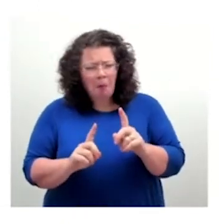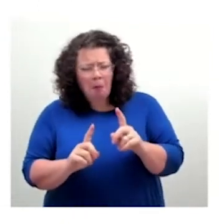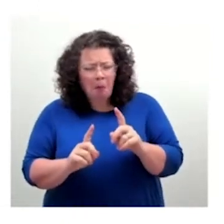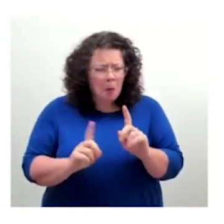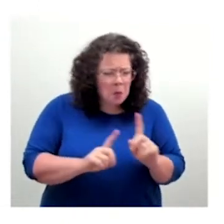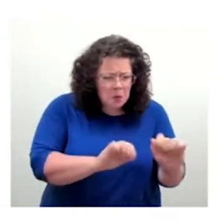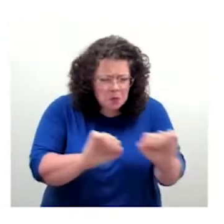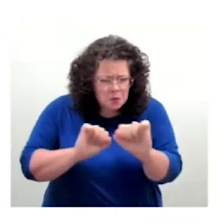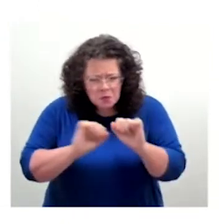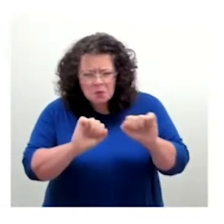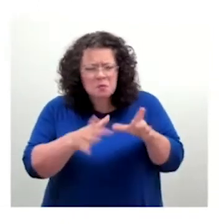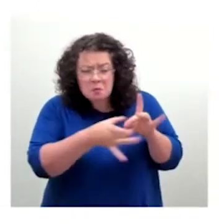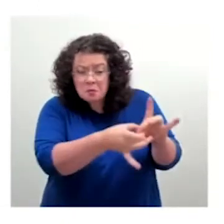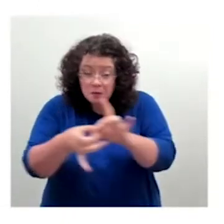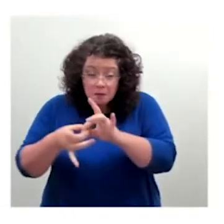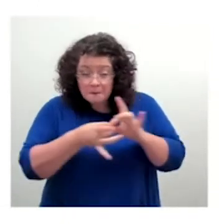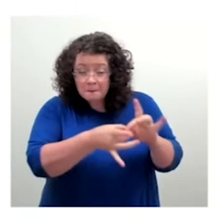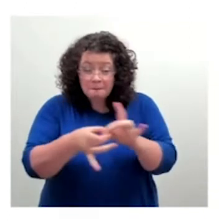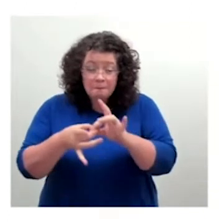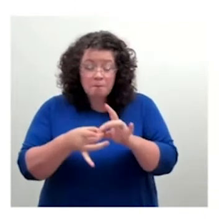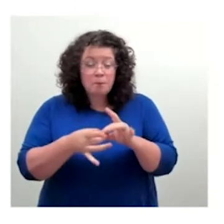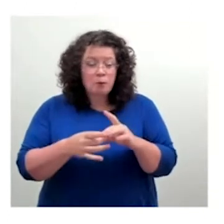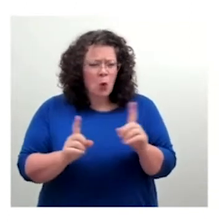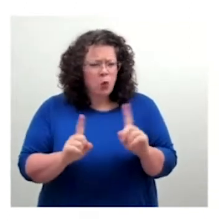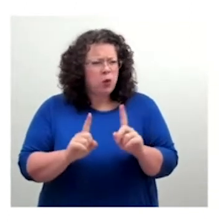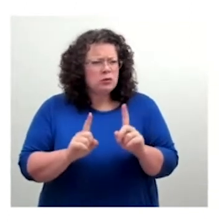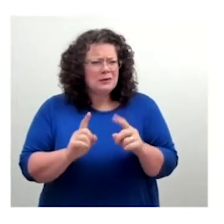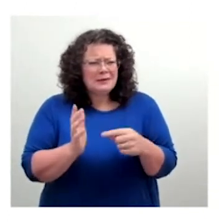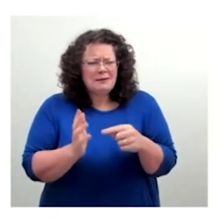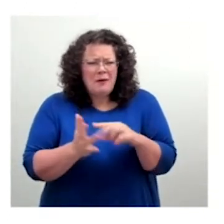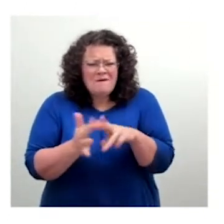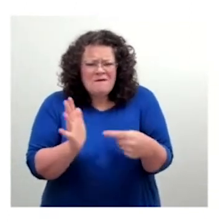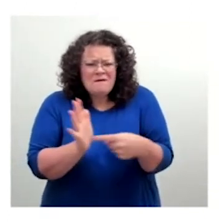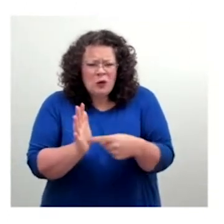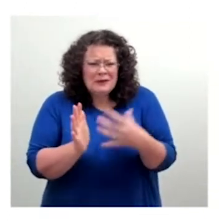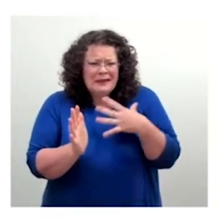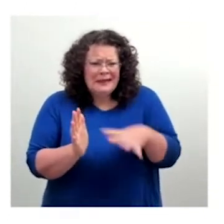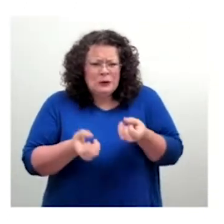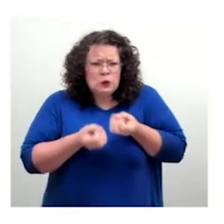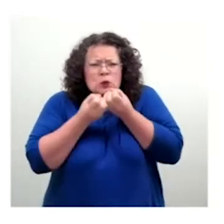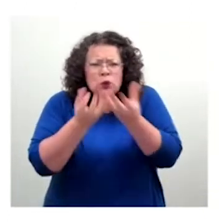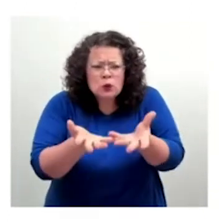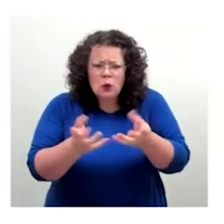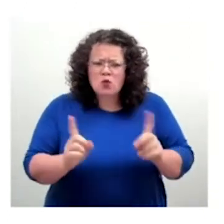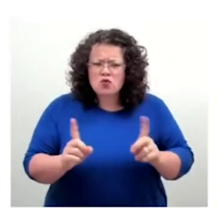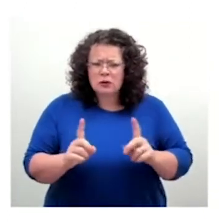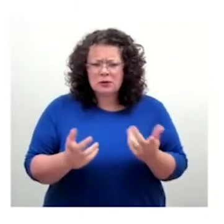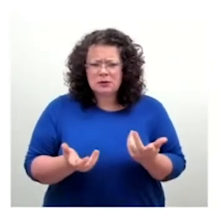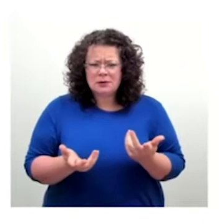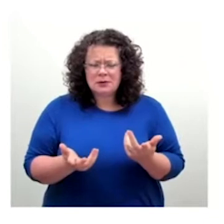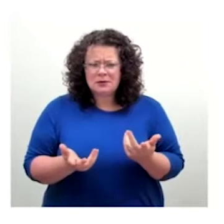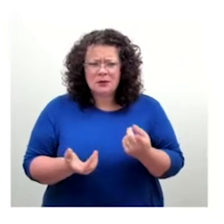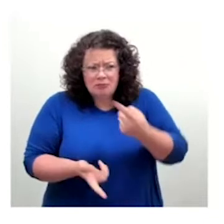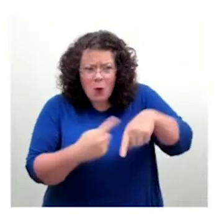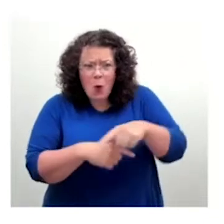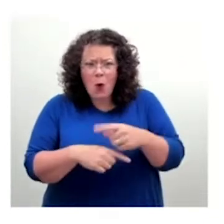the same words, we all use the same language, we actually understand each other. Because if I say to you, oh, this typeface feels warm,